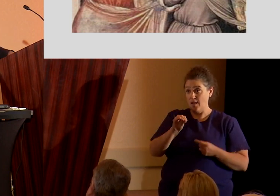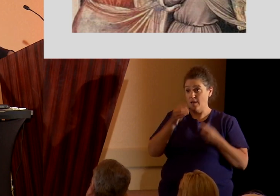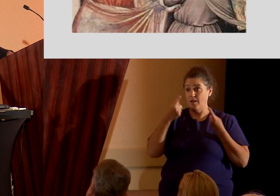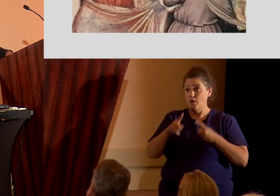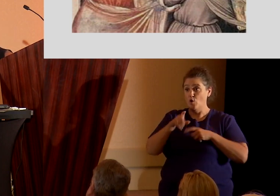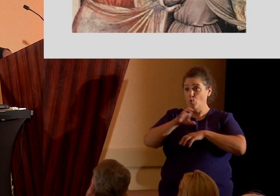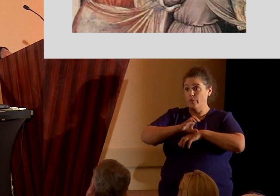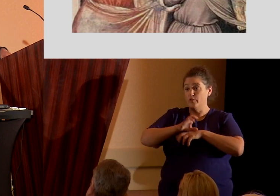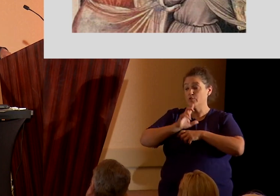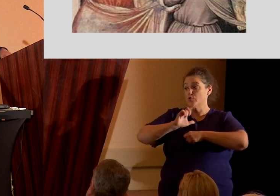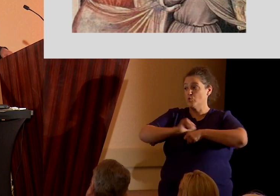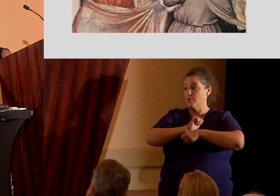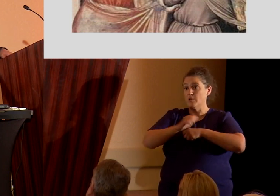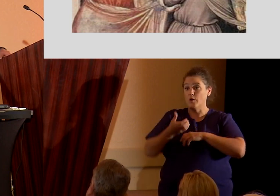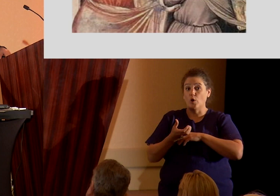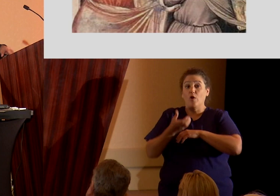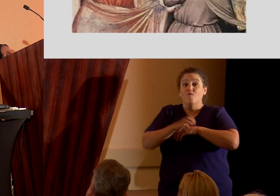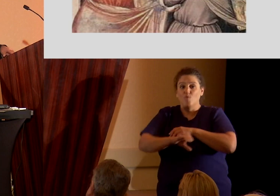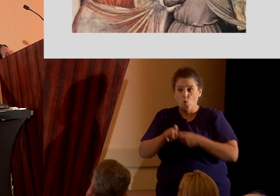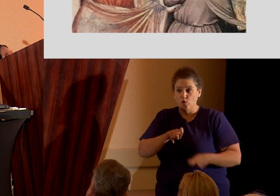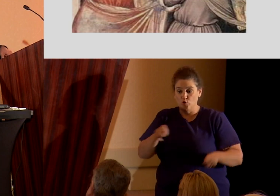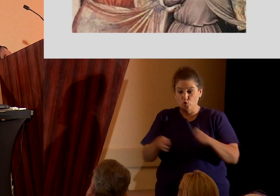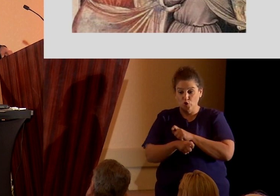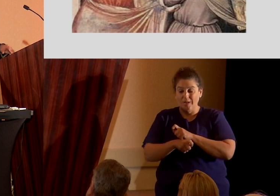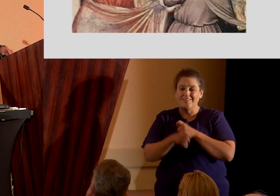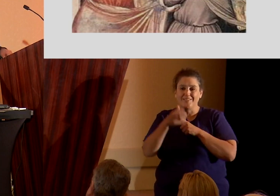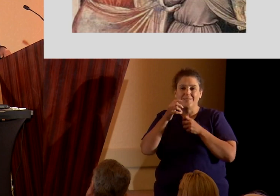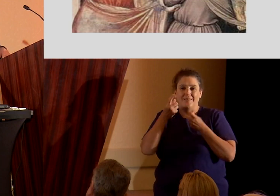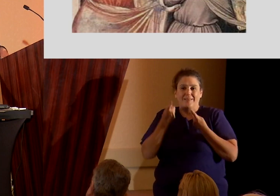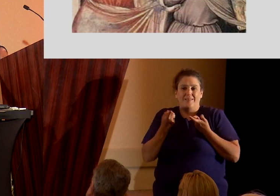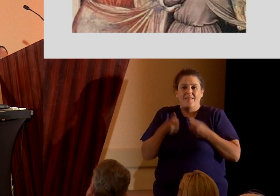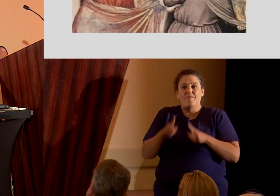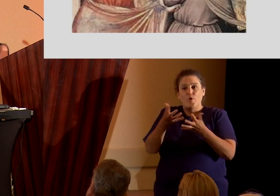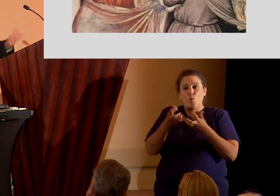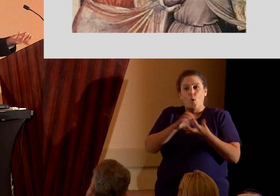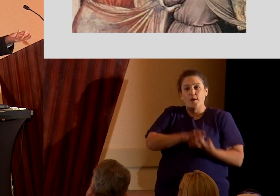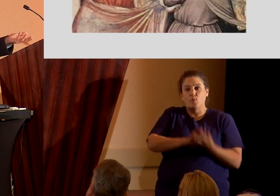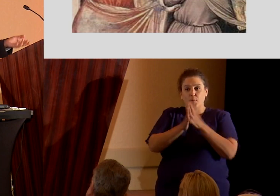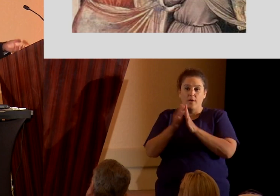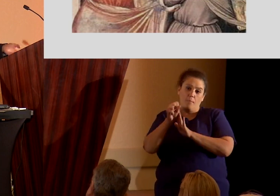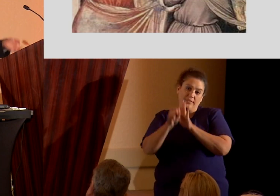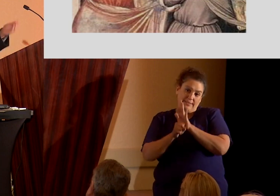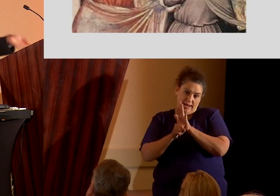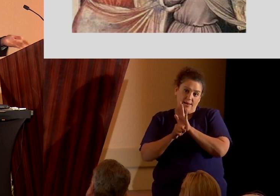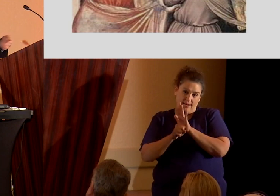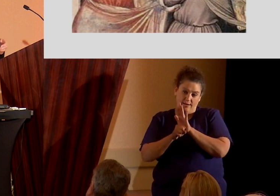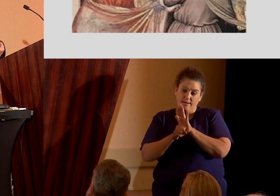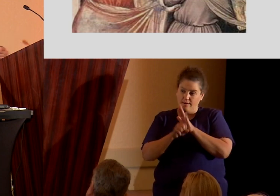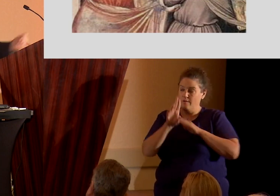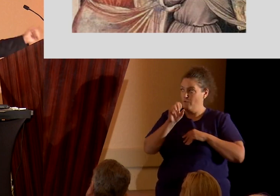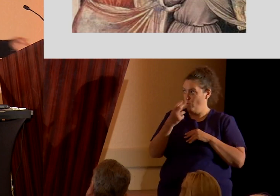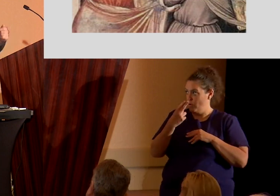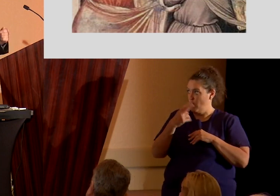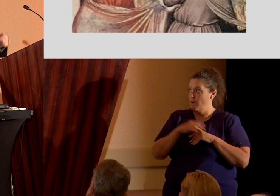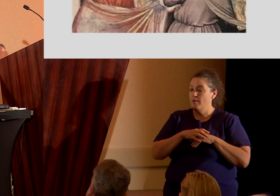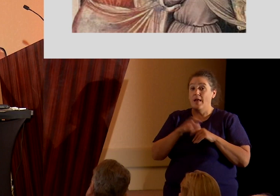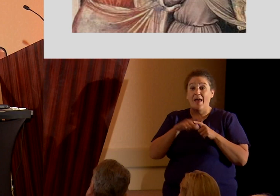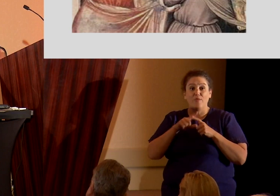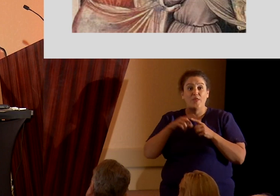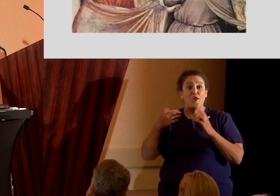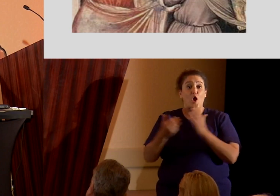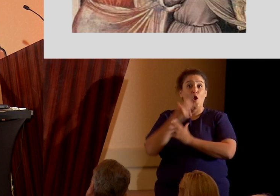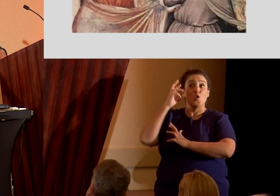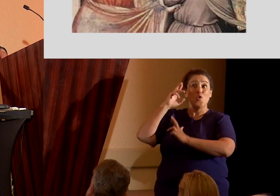literally forced to make this change as a condition for the statehood of Utah, but surprise, a new revelation reversed it.